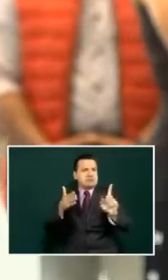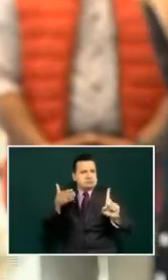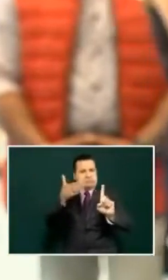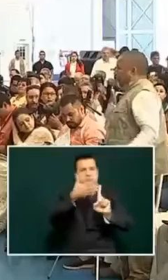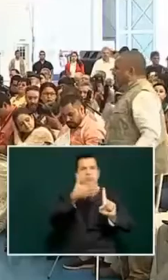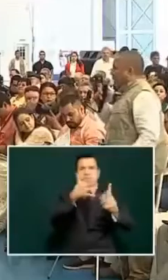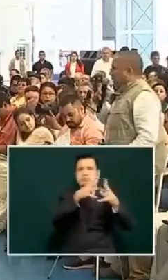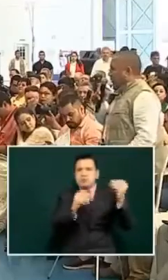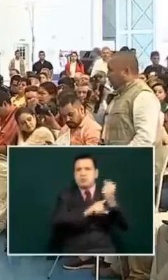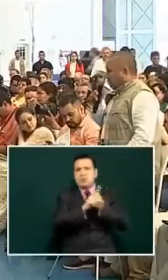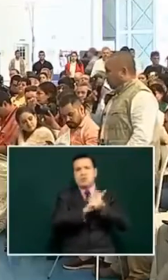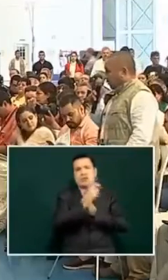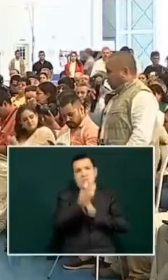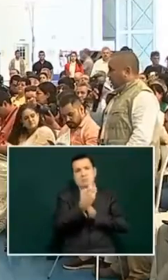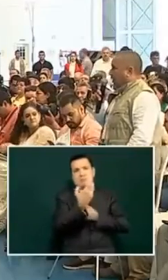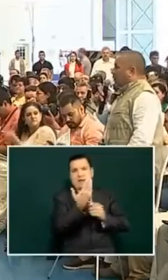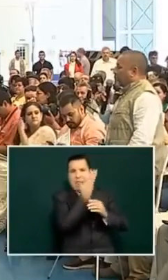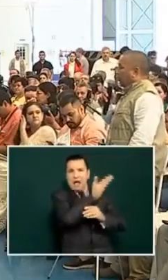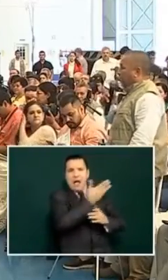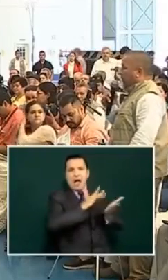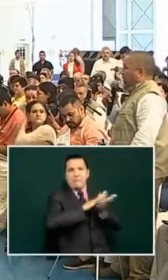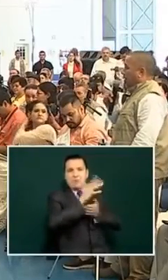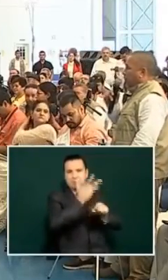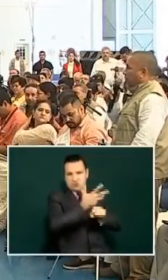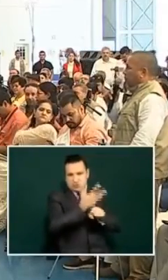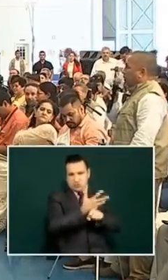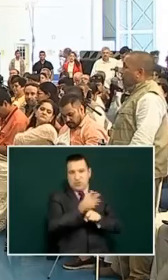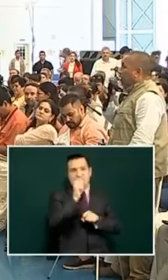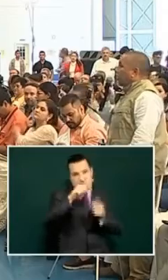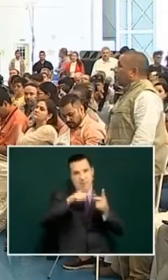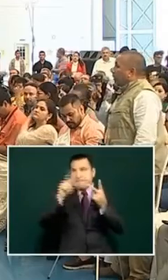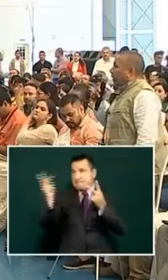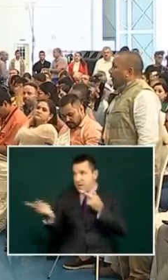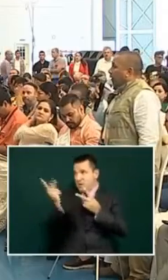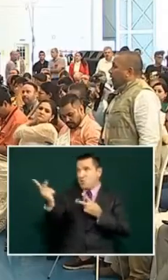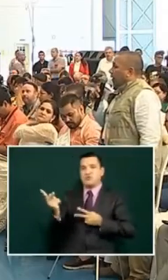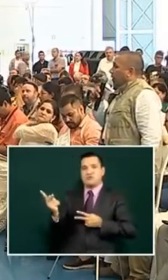and a question for the governor